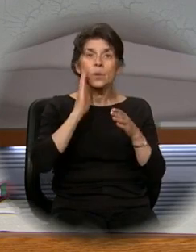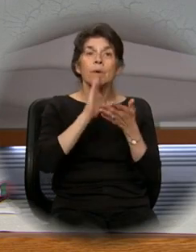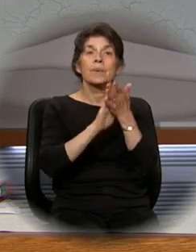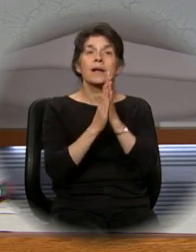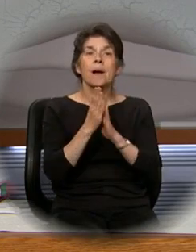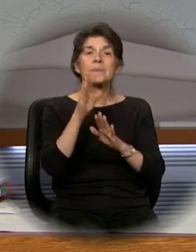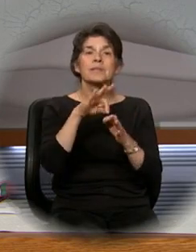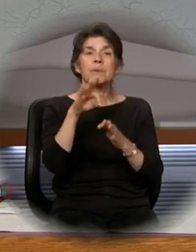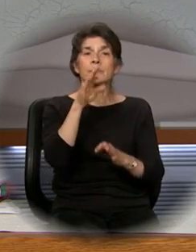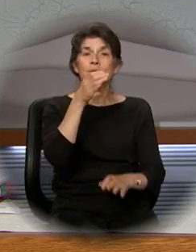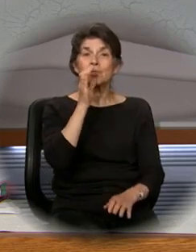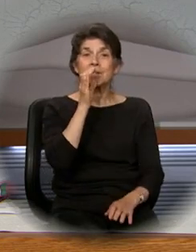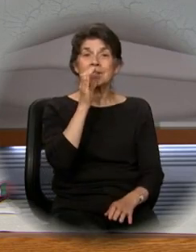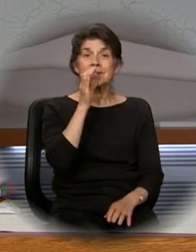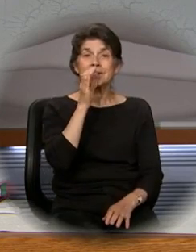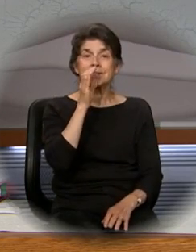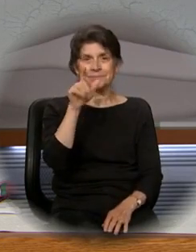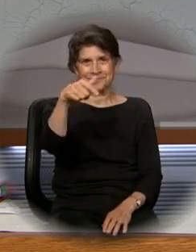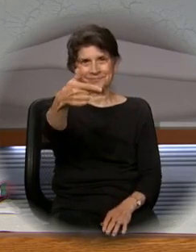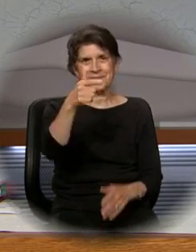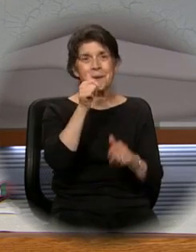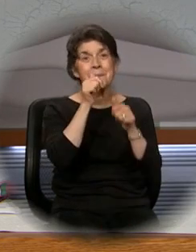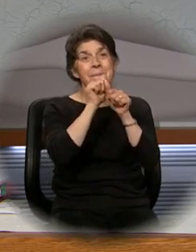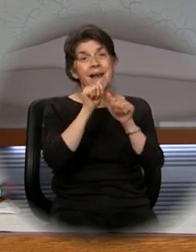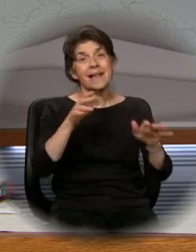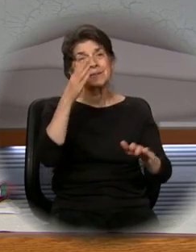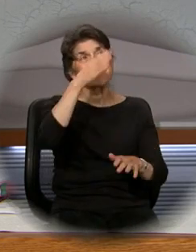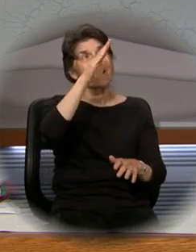spiritual drink. Blessed be God forever.